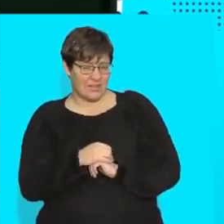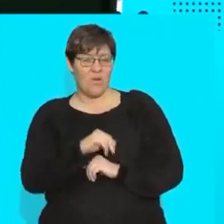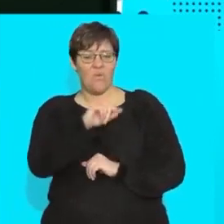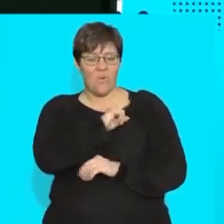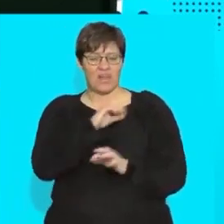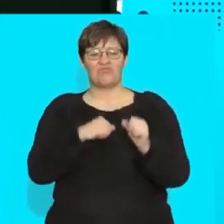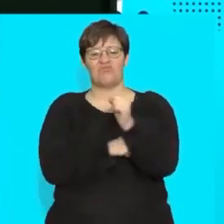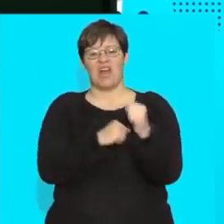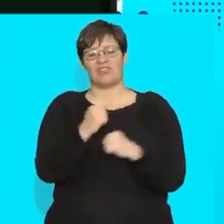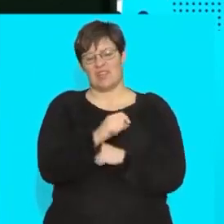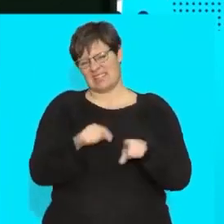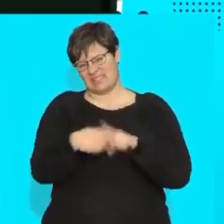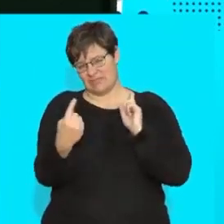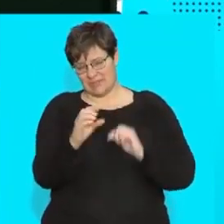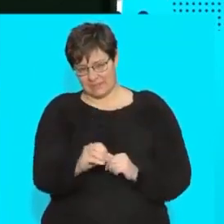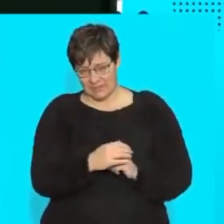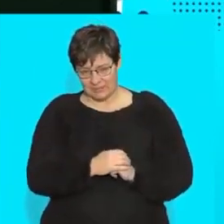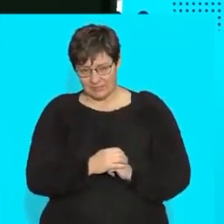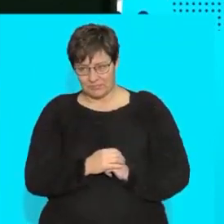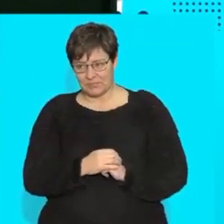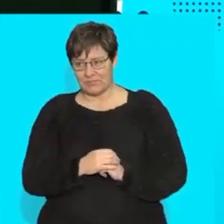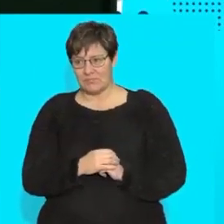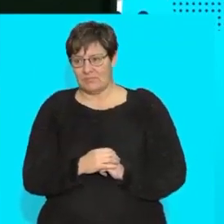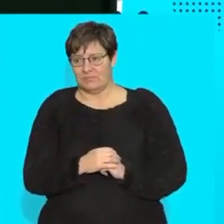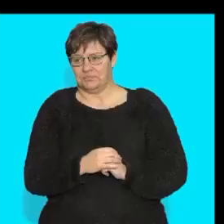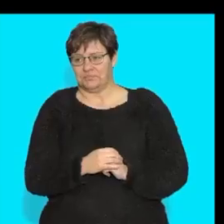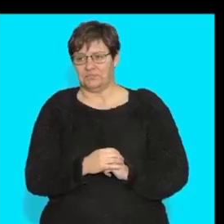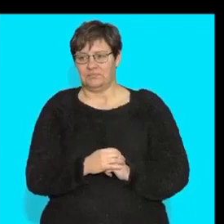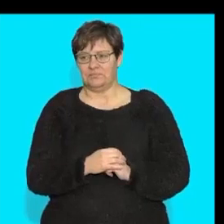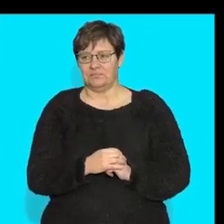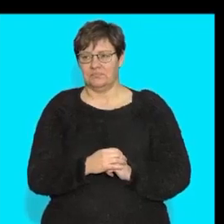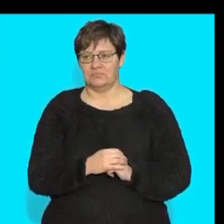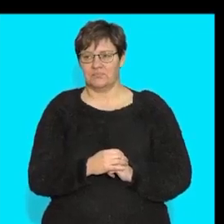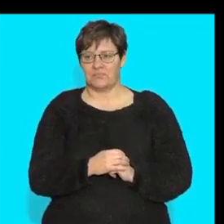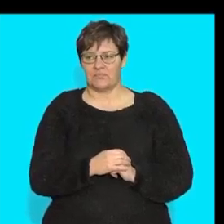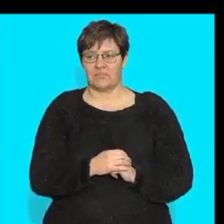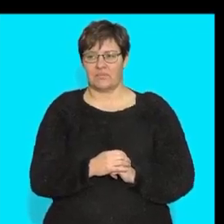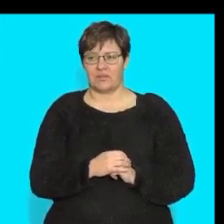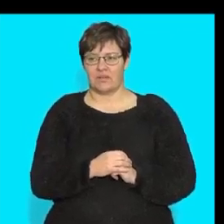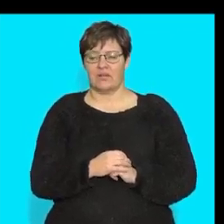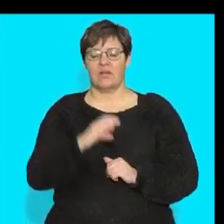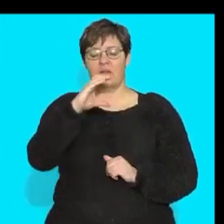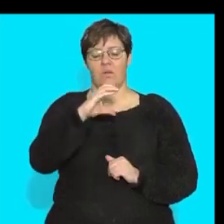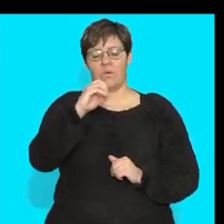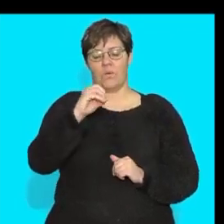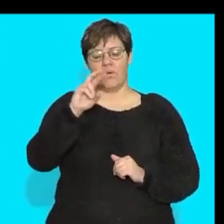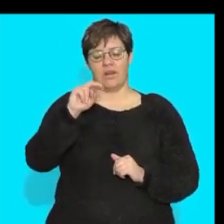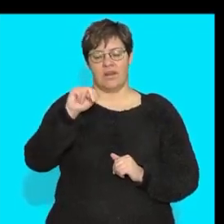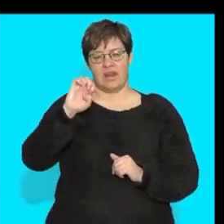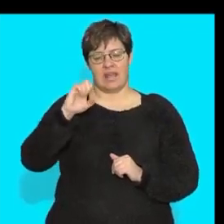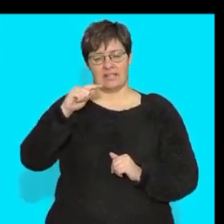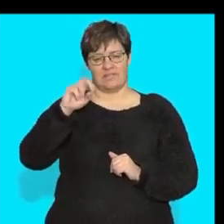the structure is slightly different okay so guys when we look at connective tissue